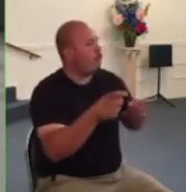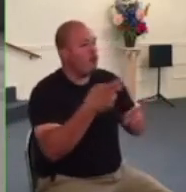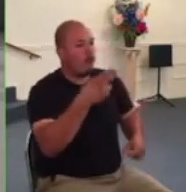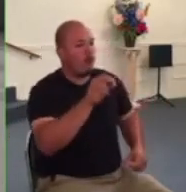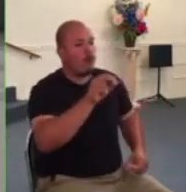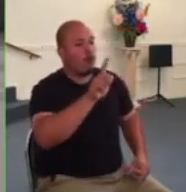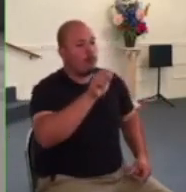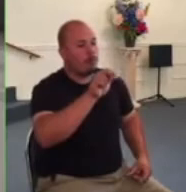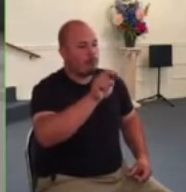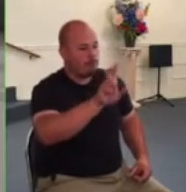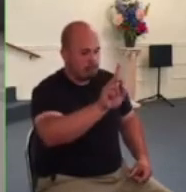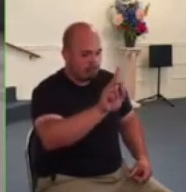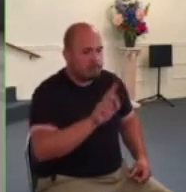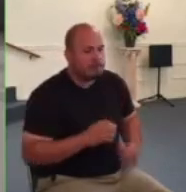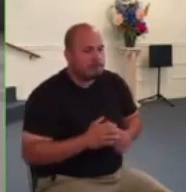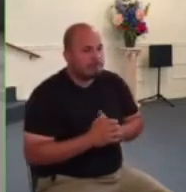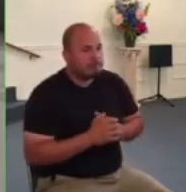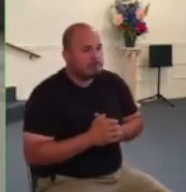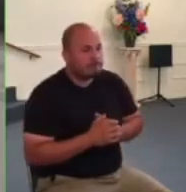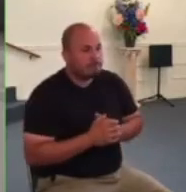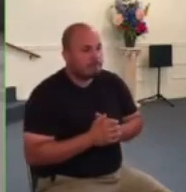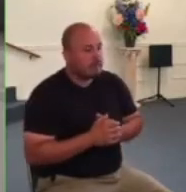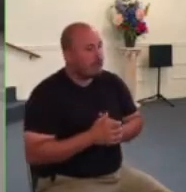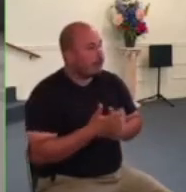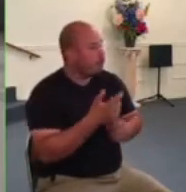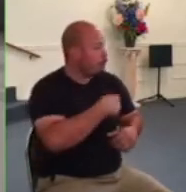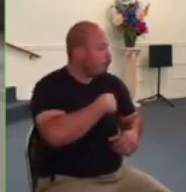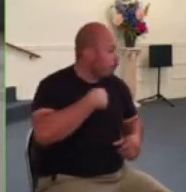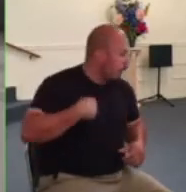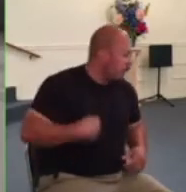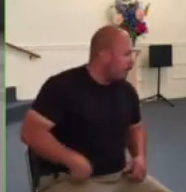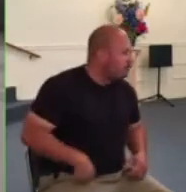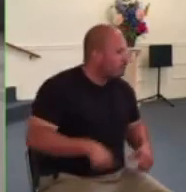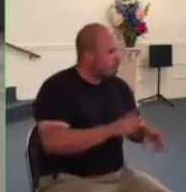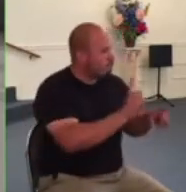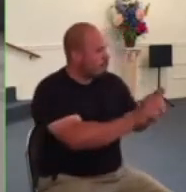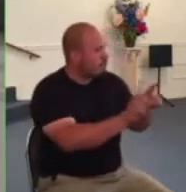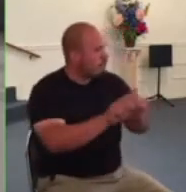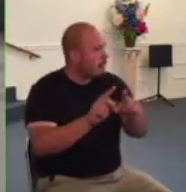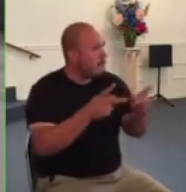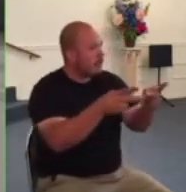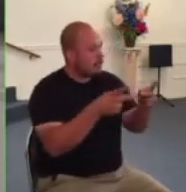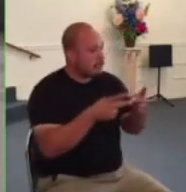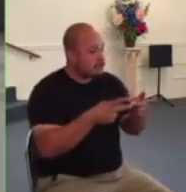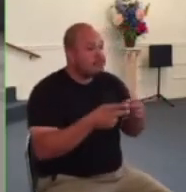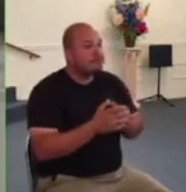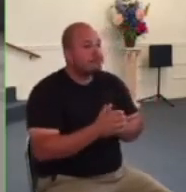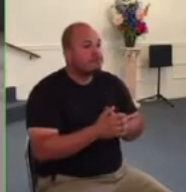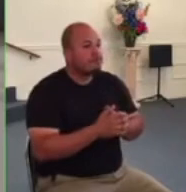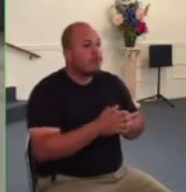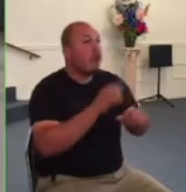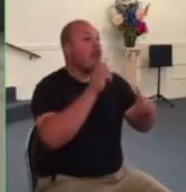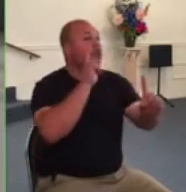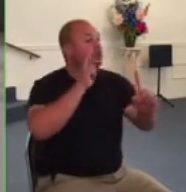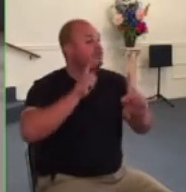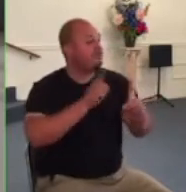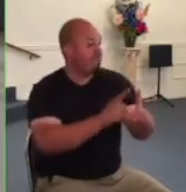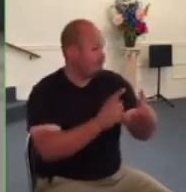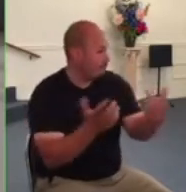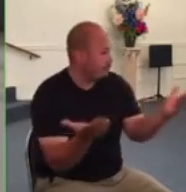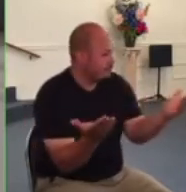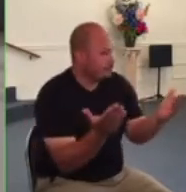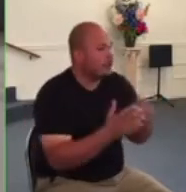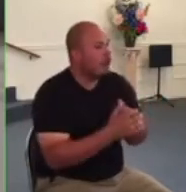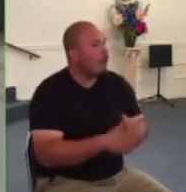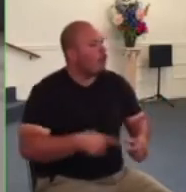of this together when we think about whether in a given situation we should obey god or the government our thinking